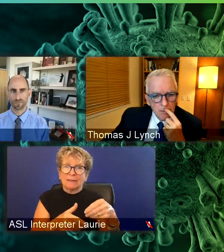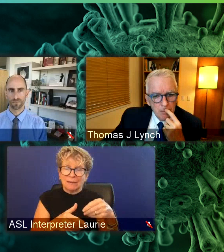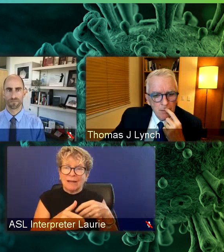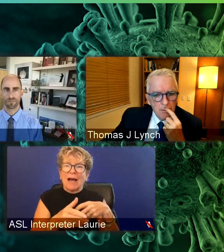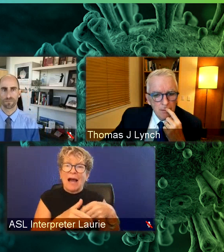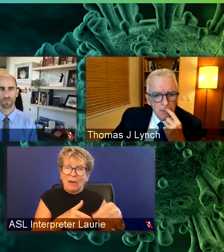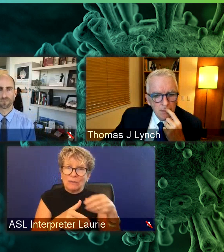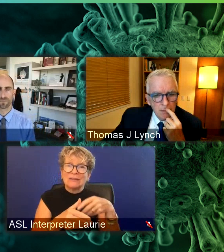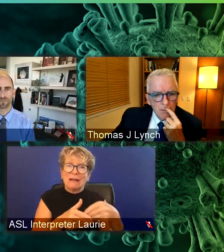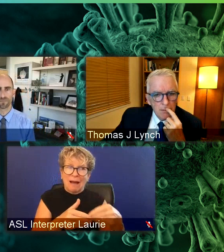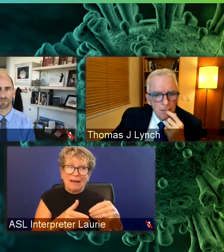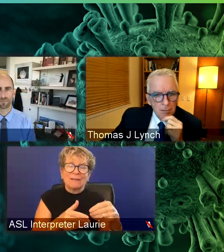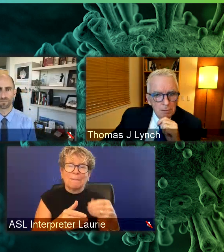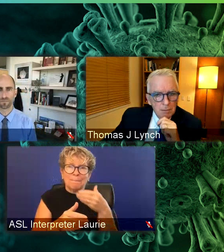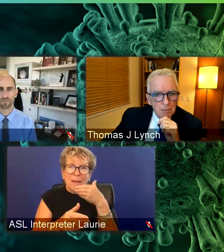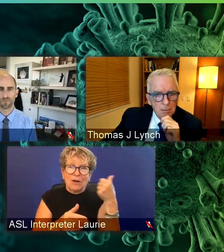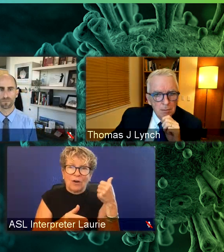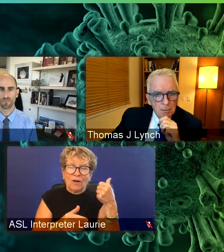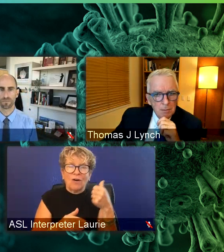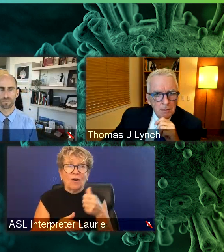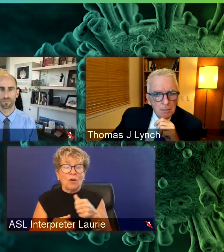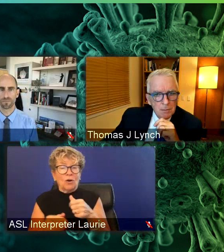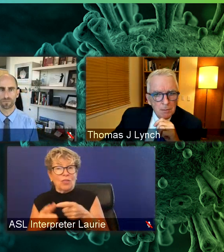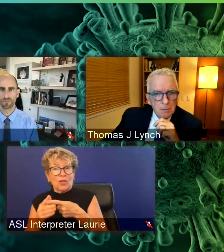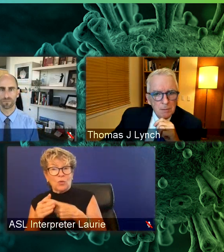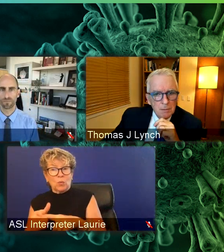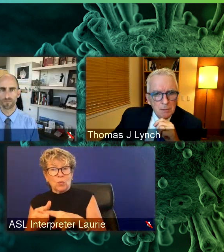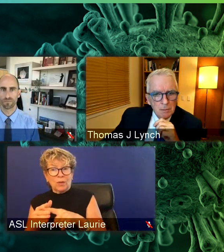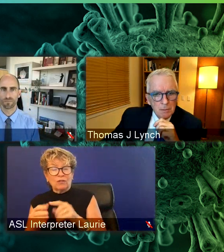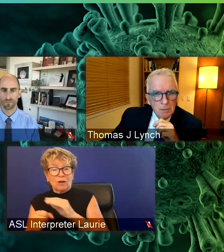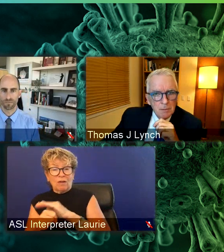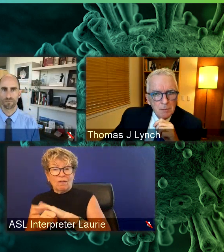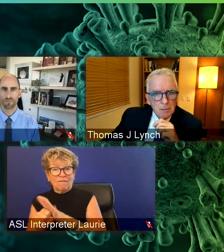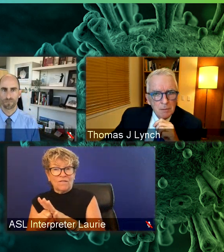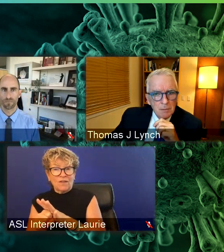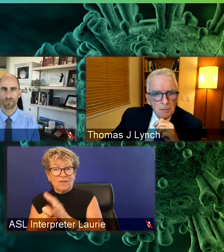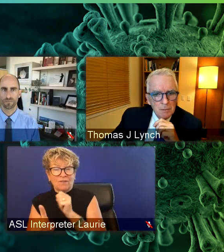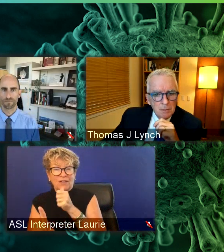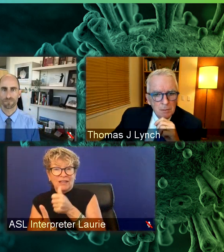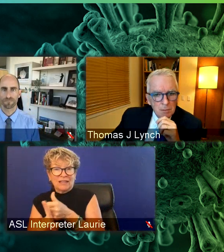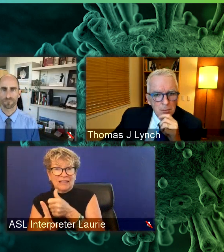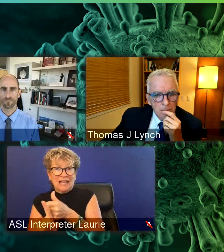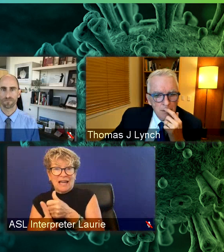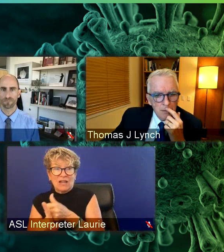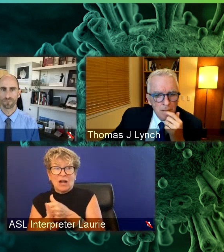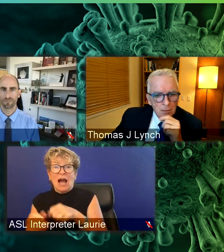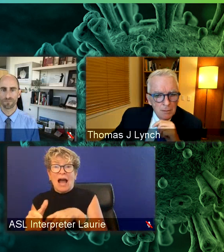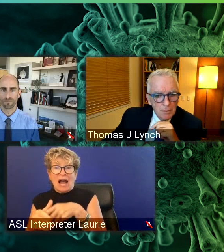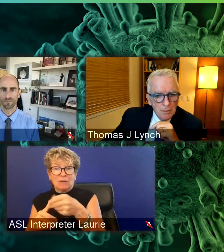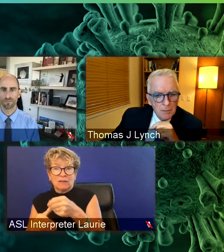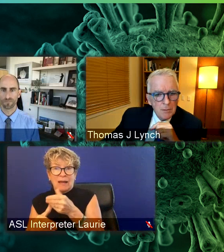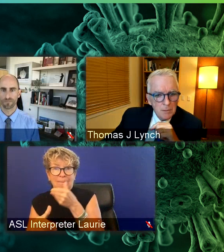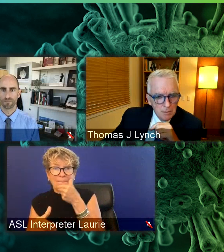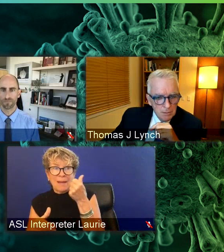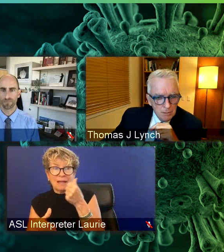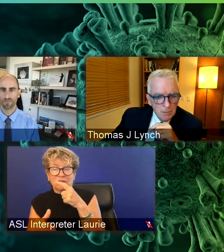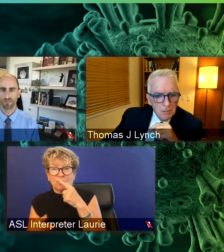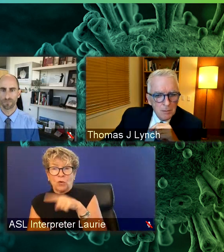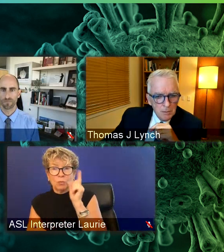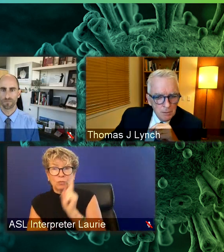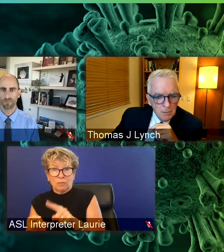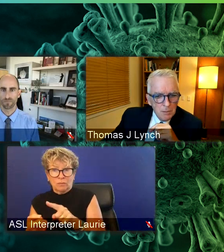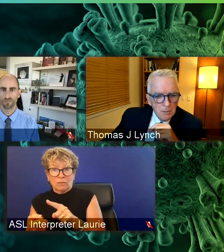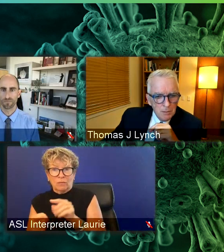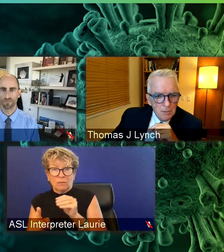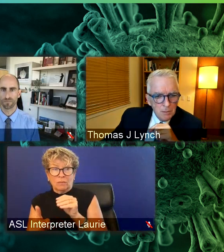virus that like there shouldn't be so much with Delta, but there should be some, you know, some uptick. But I would still think that it